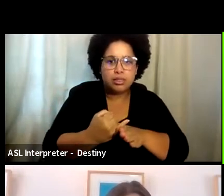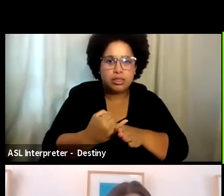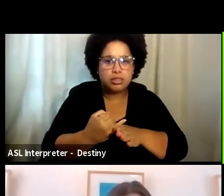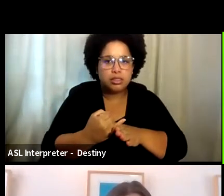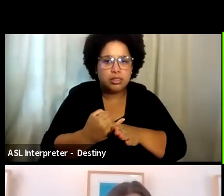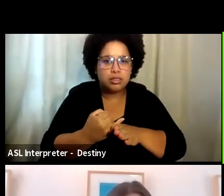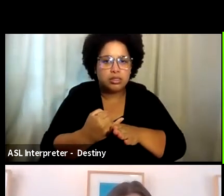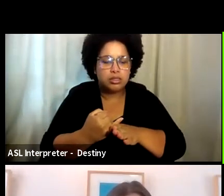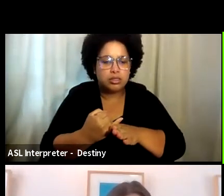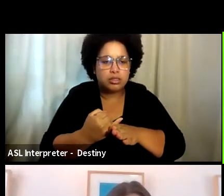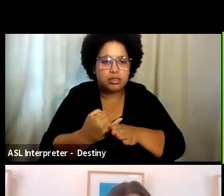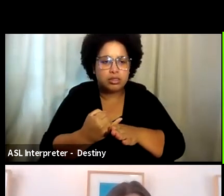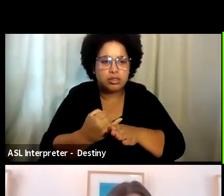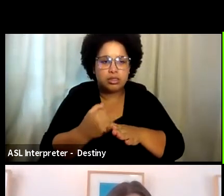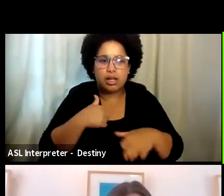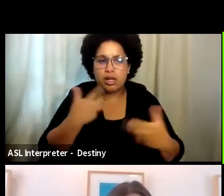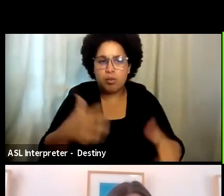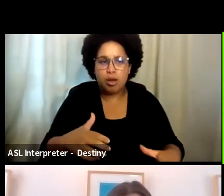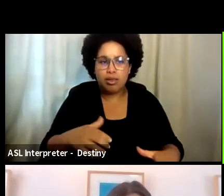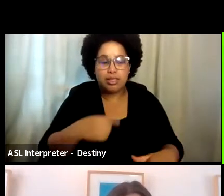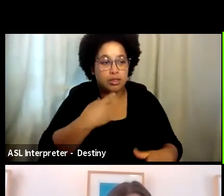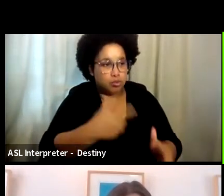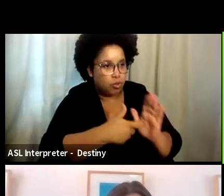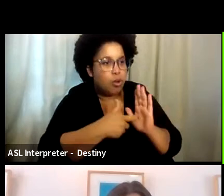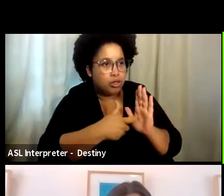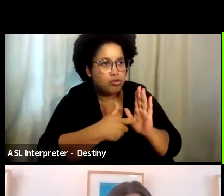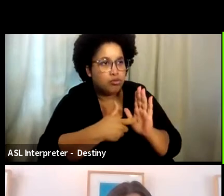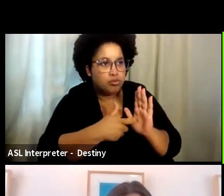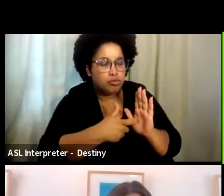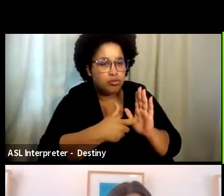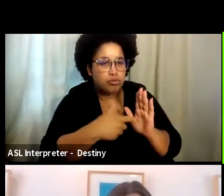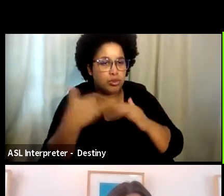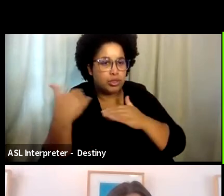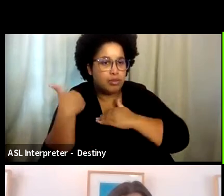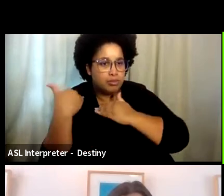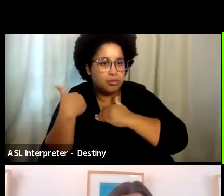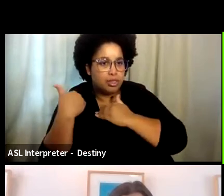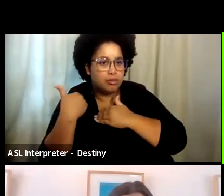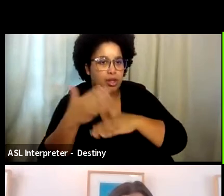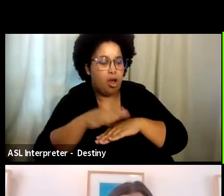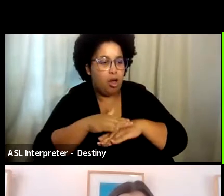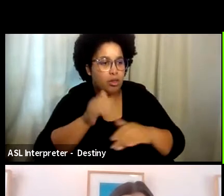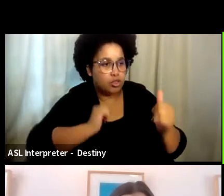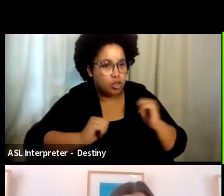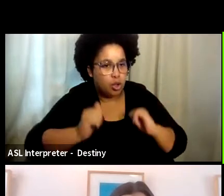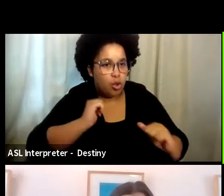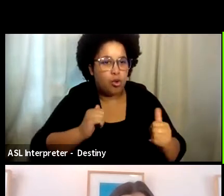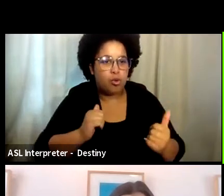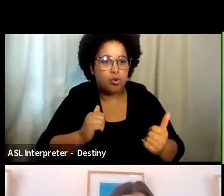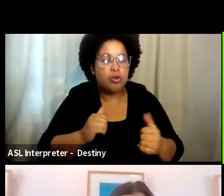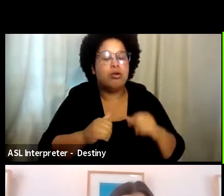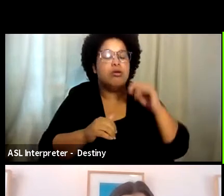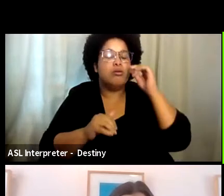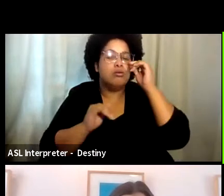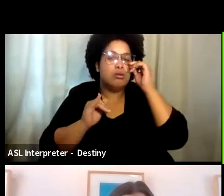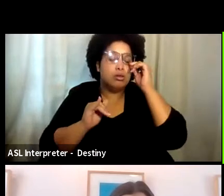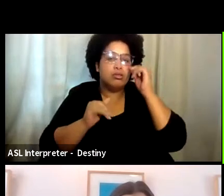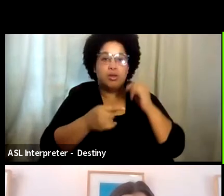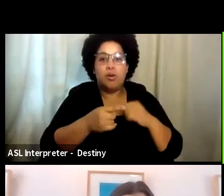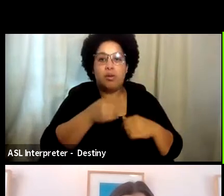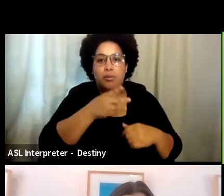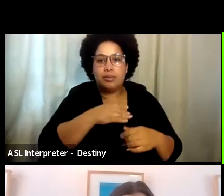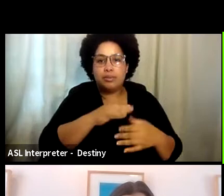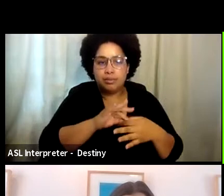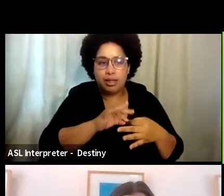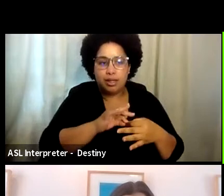you know, I would I didn't want it. But they said that was part of, you know, her responsibility being on the show. She actually said that